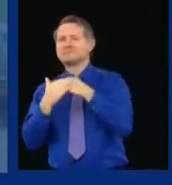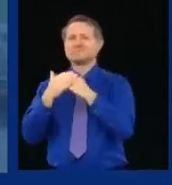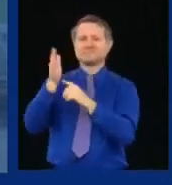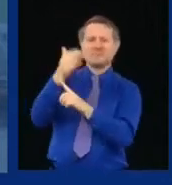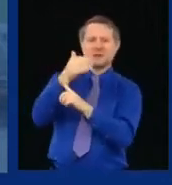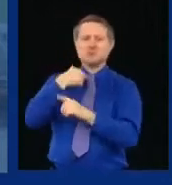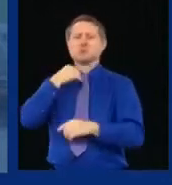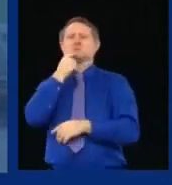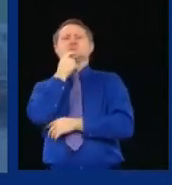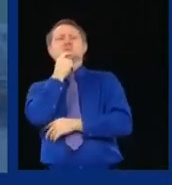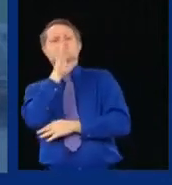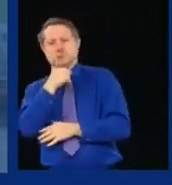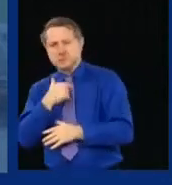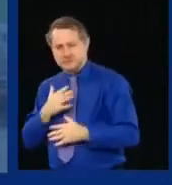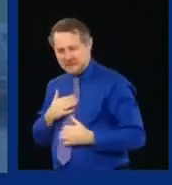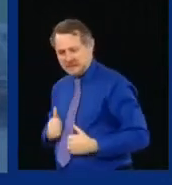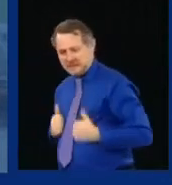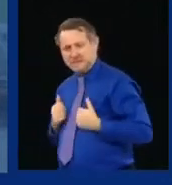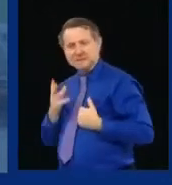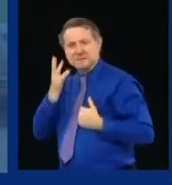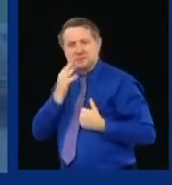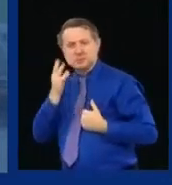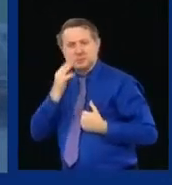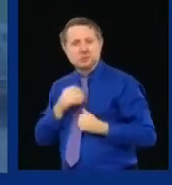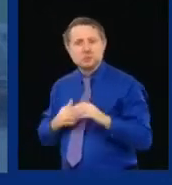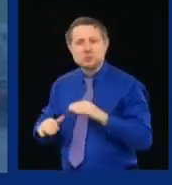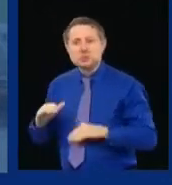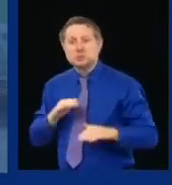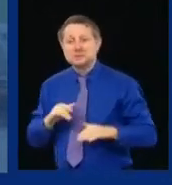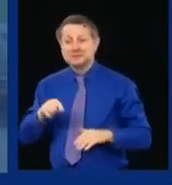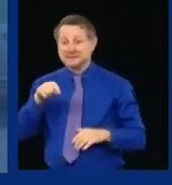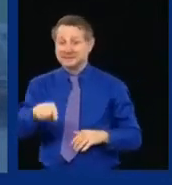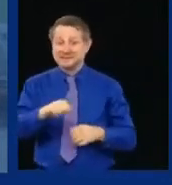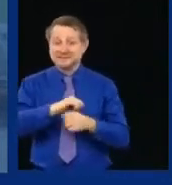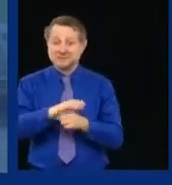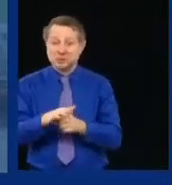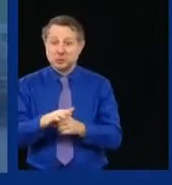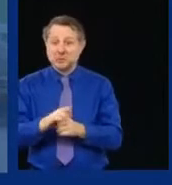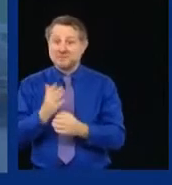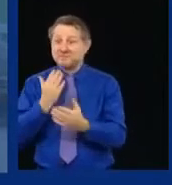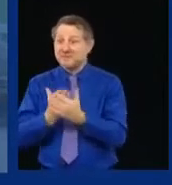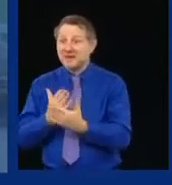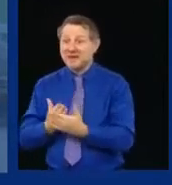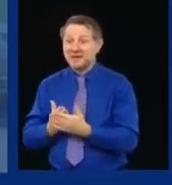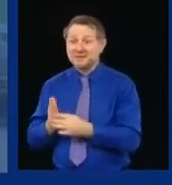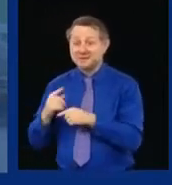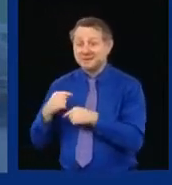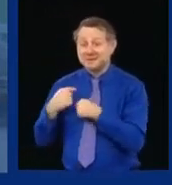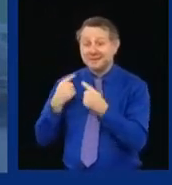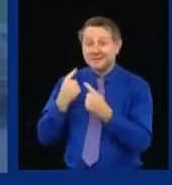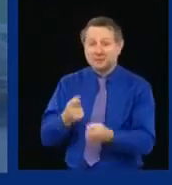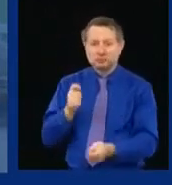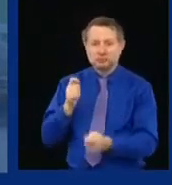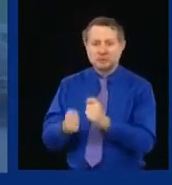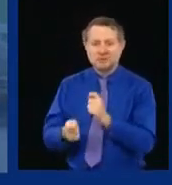The facts on this virus have changed, and I believe they will continue to change.